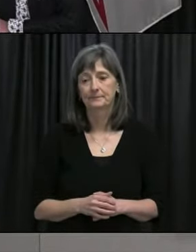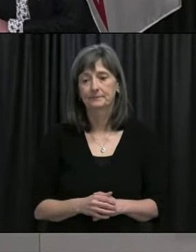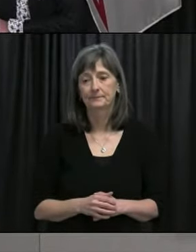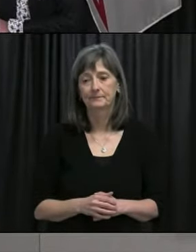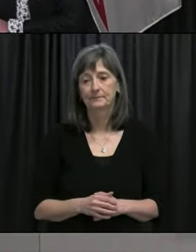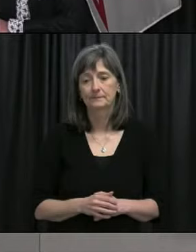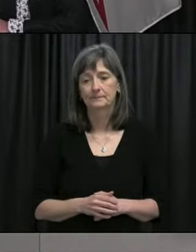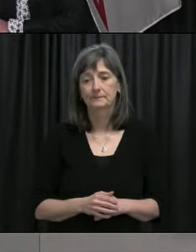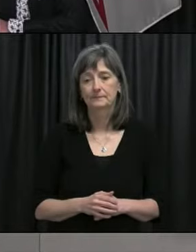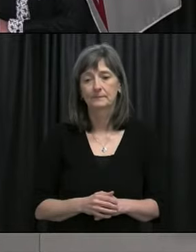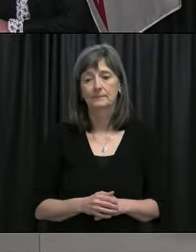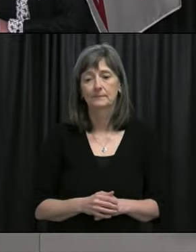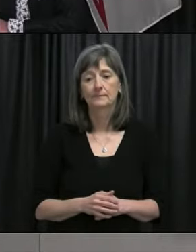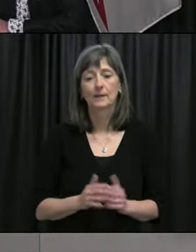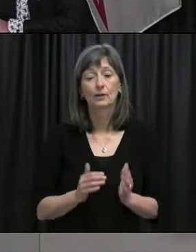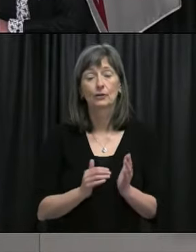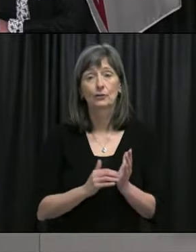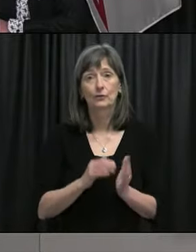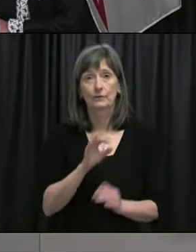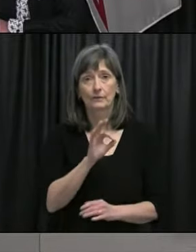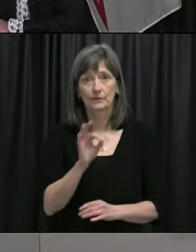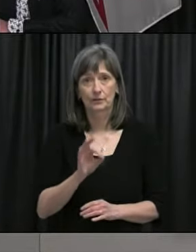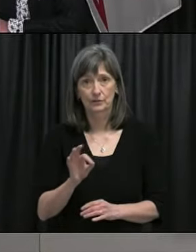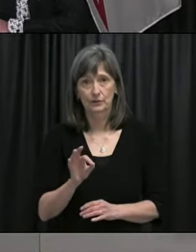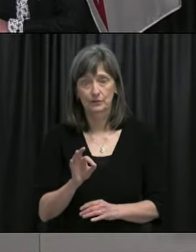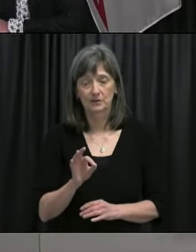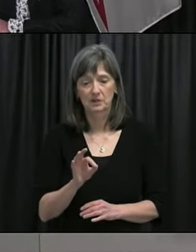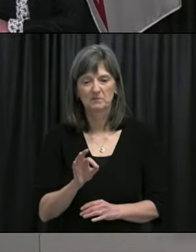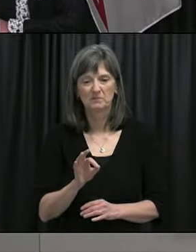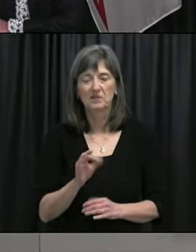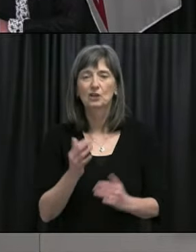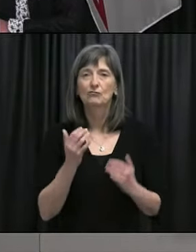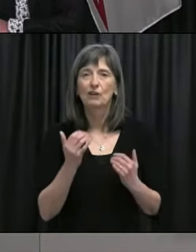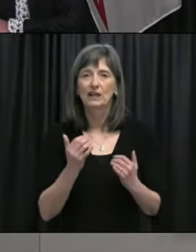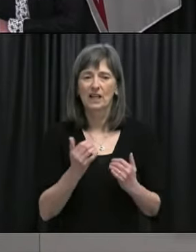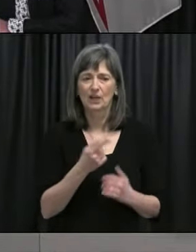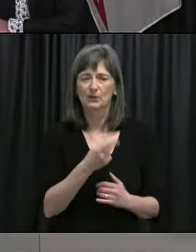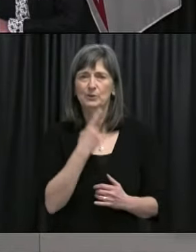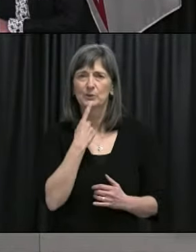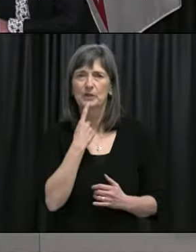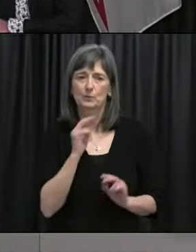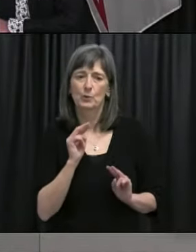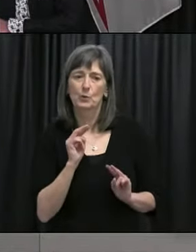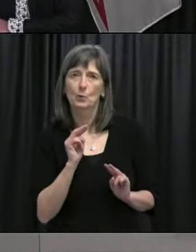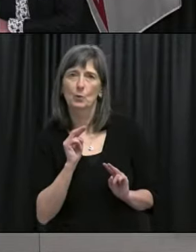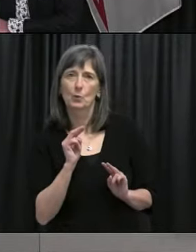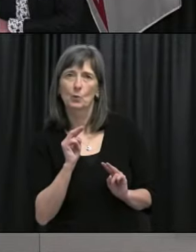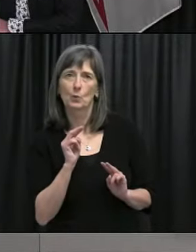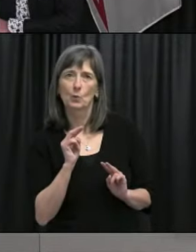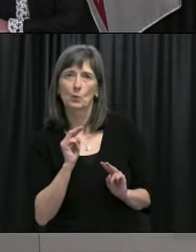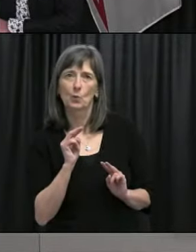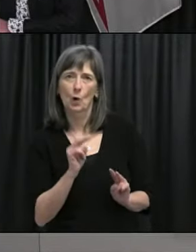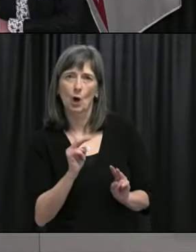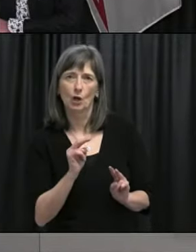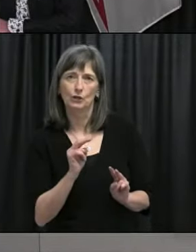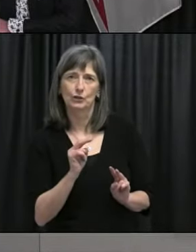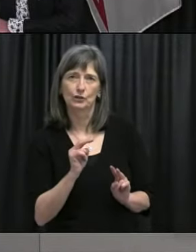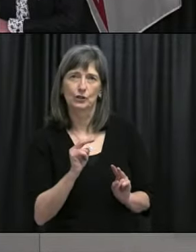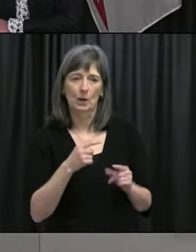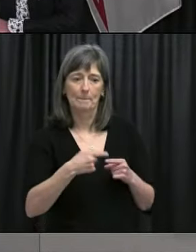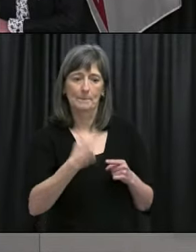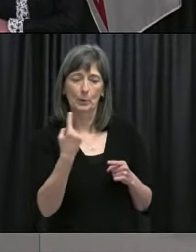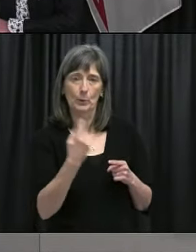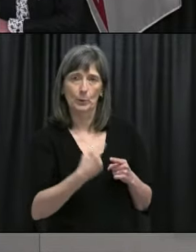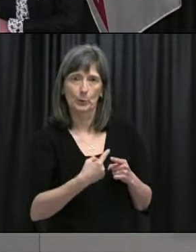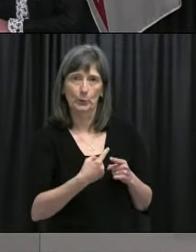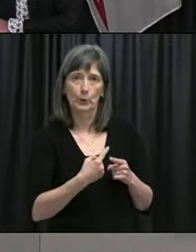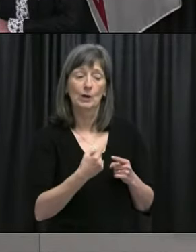Thank you. Dr. Fitzgerald, you said we're looking a bit closer at our borders here now in terms of potentially doing hotel quarantines and things like